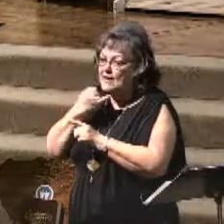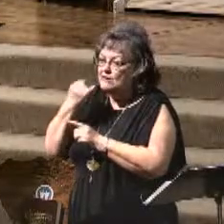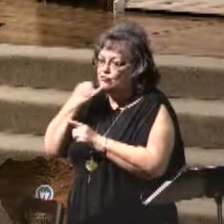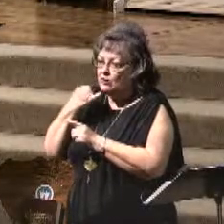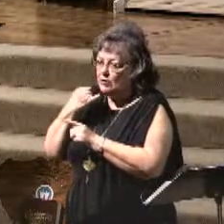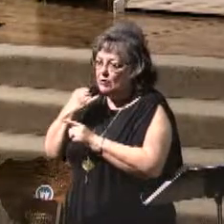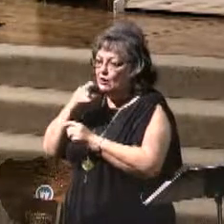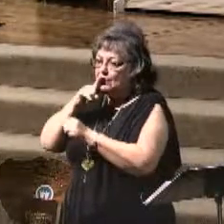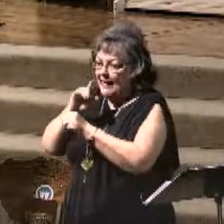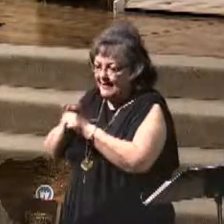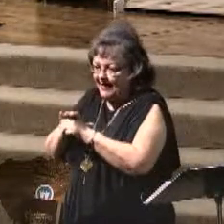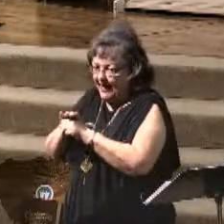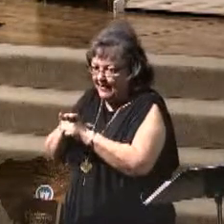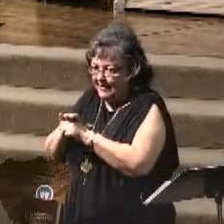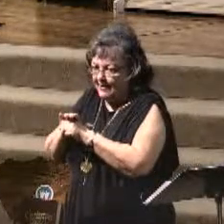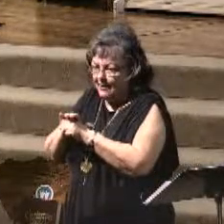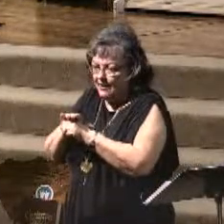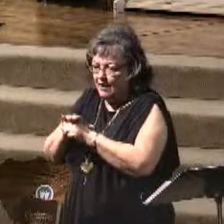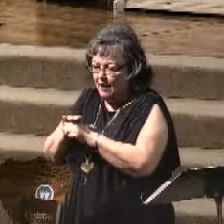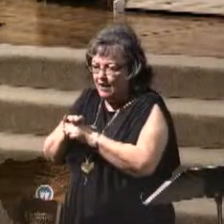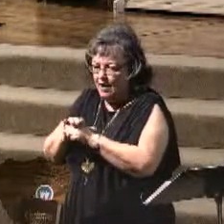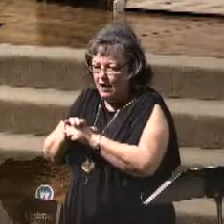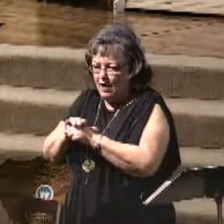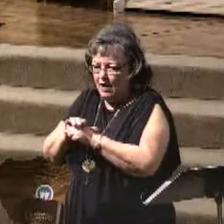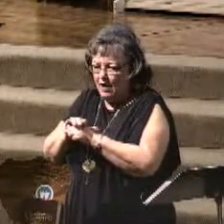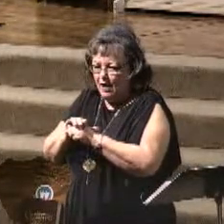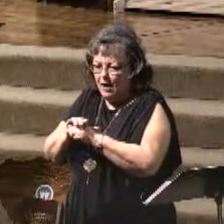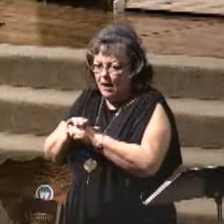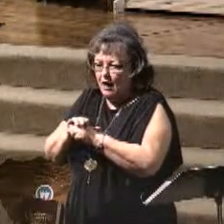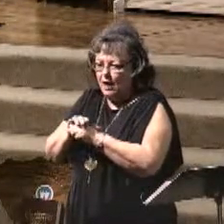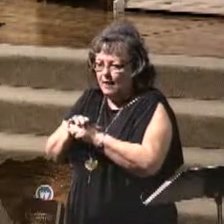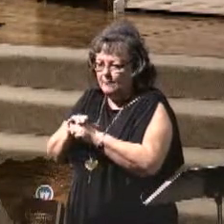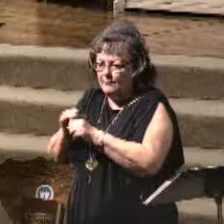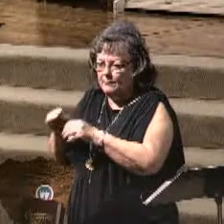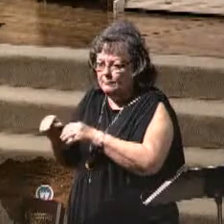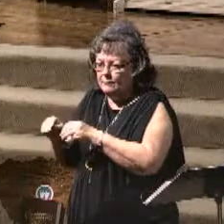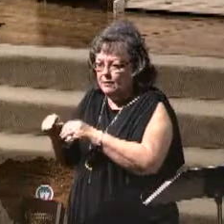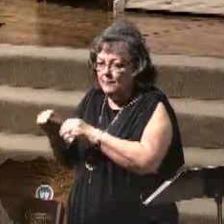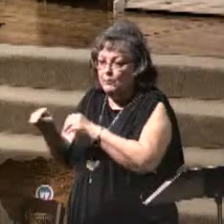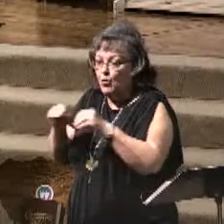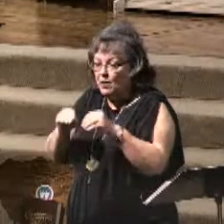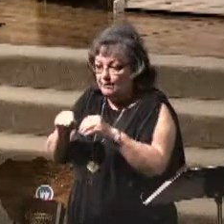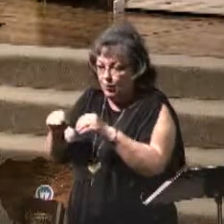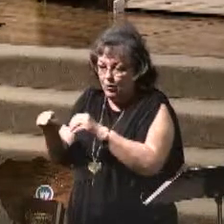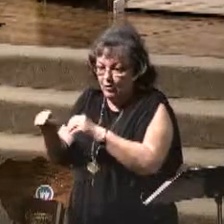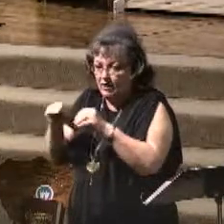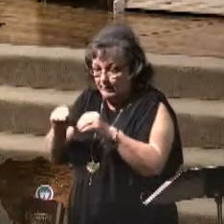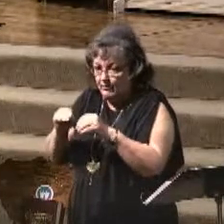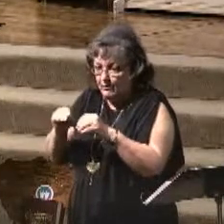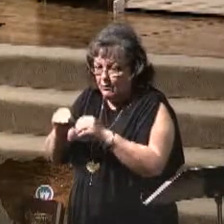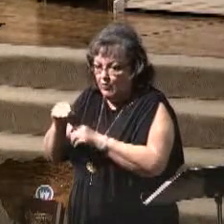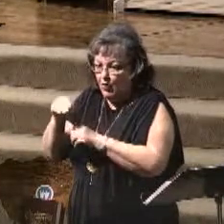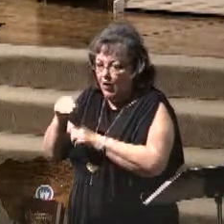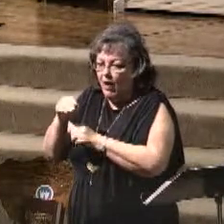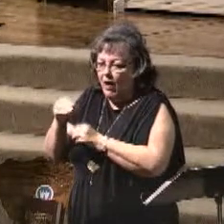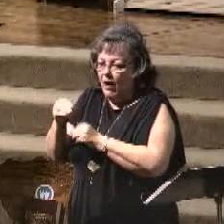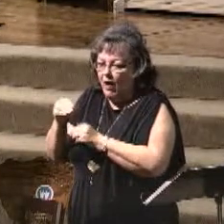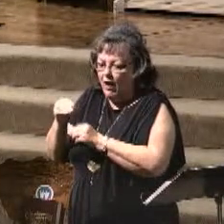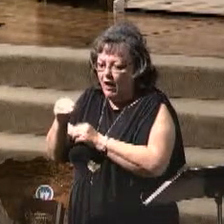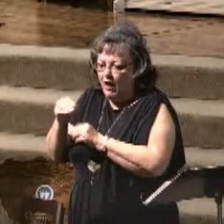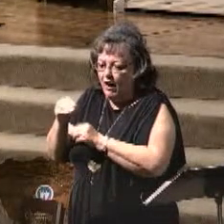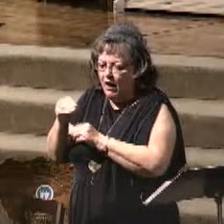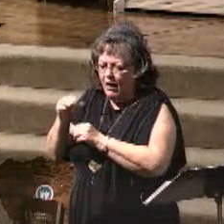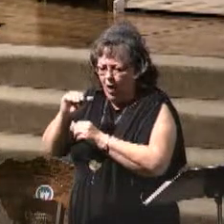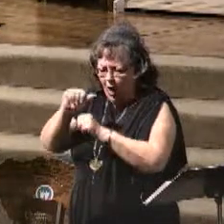a portable altar of sacrifice. It was in the news. A